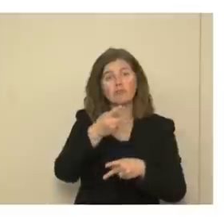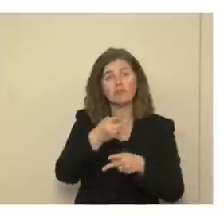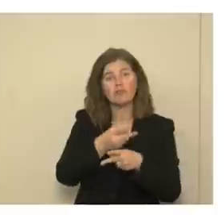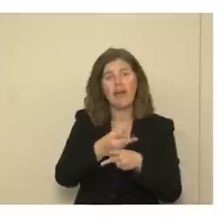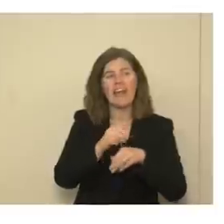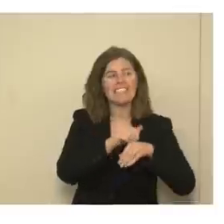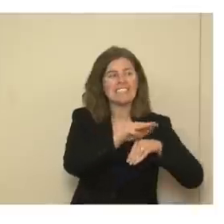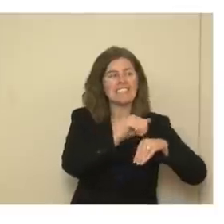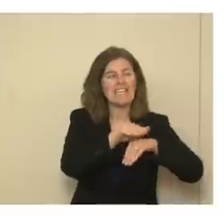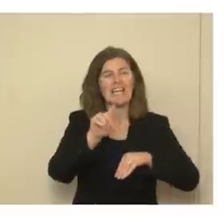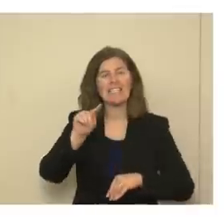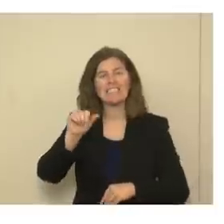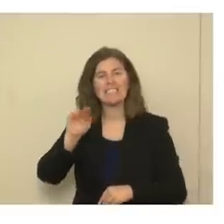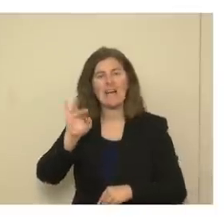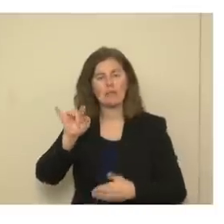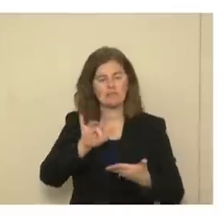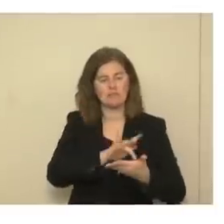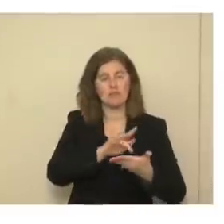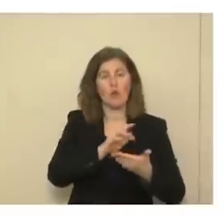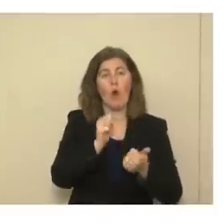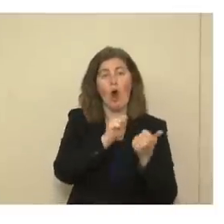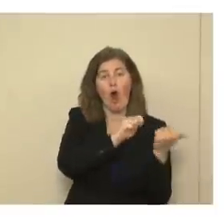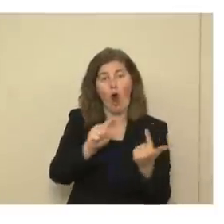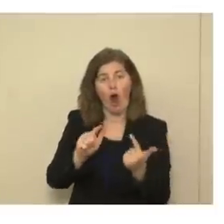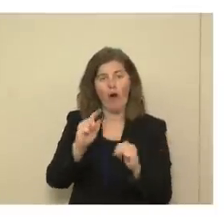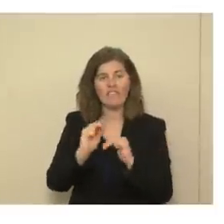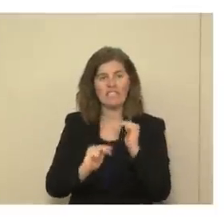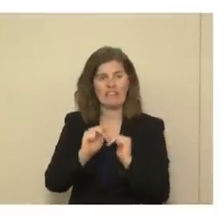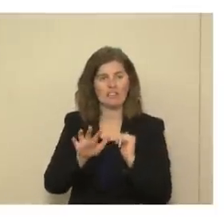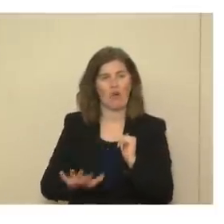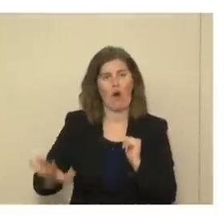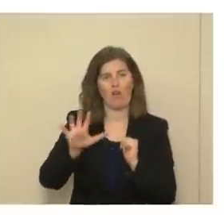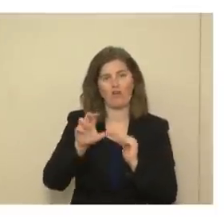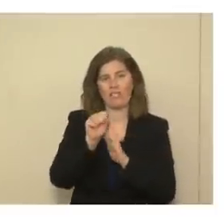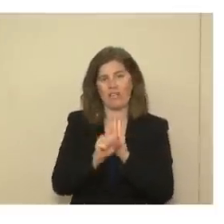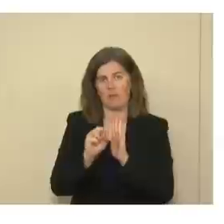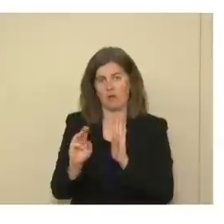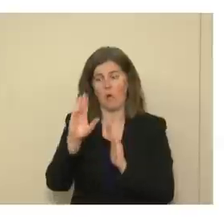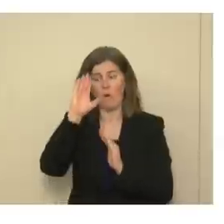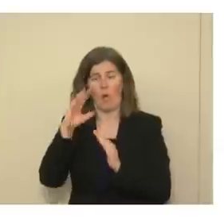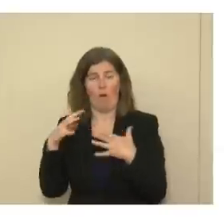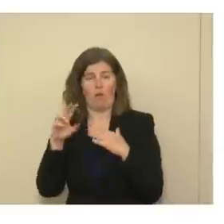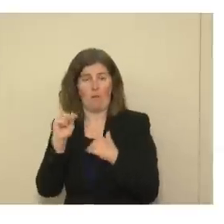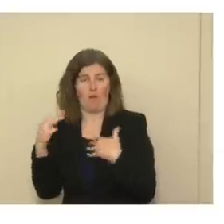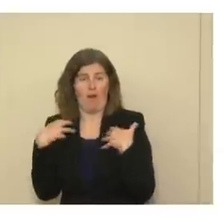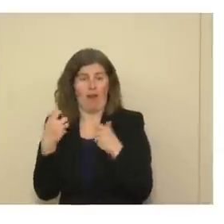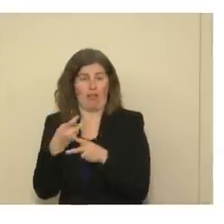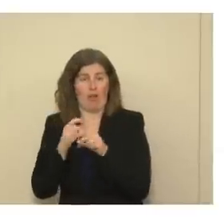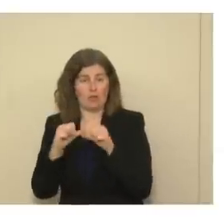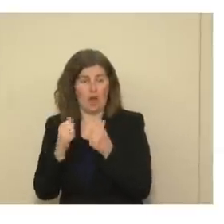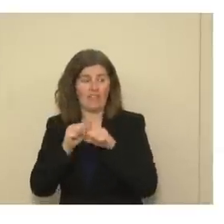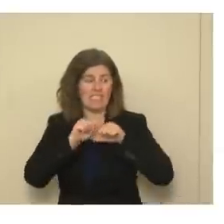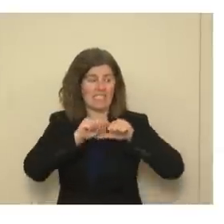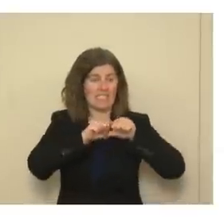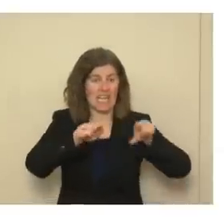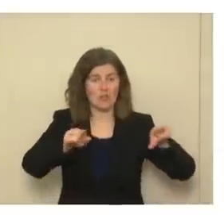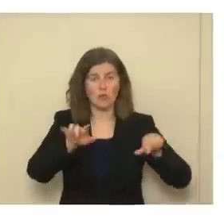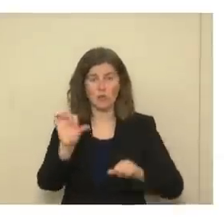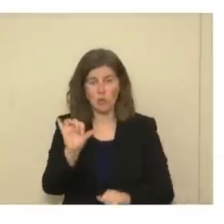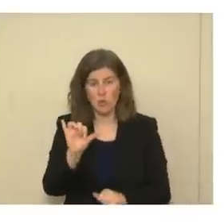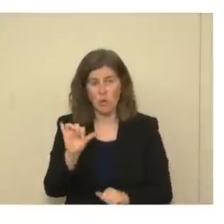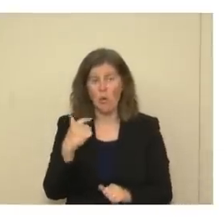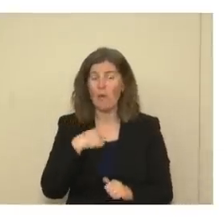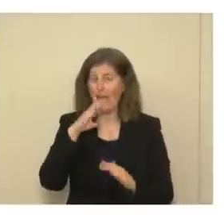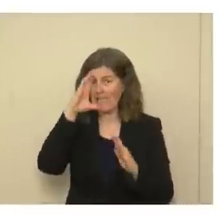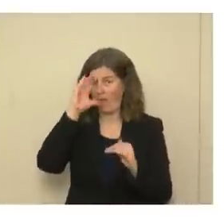out tablets to every single facility here in the state of New Mexico. We know that the New Mexico Health Care Association has done that as well, and we